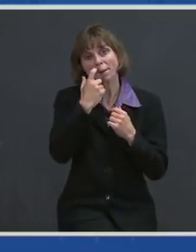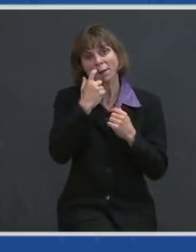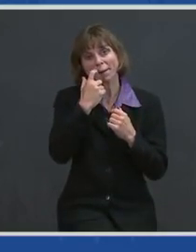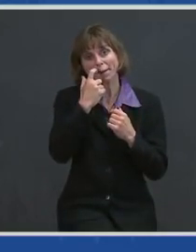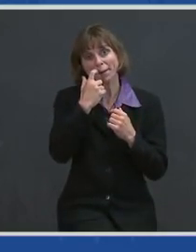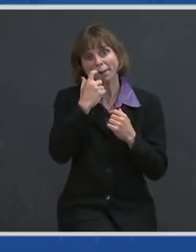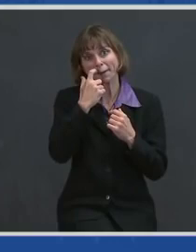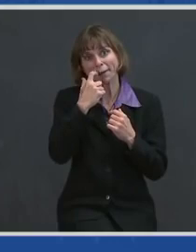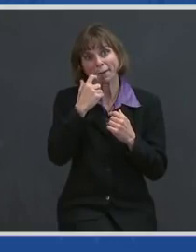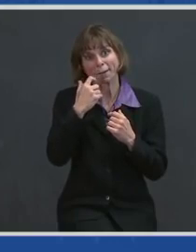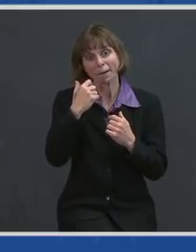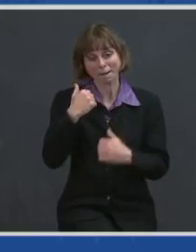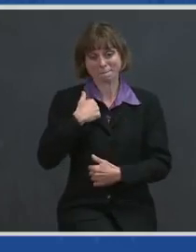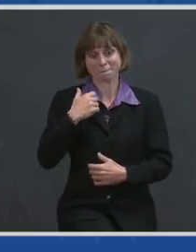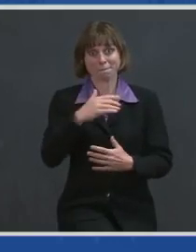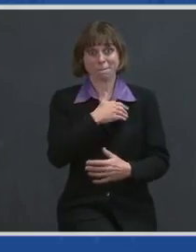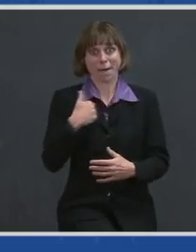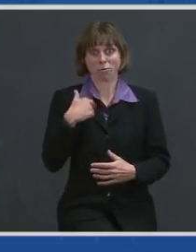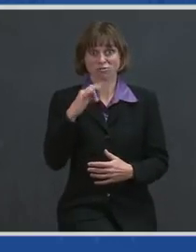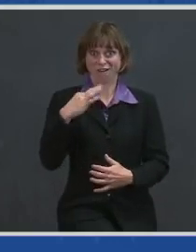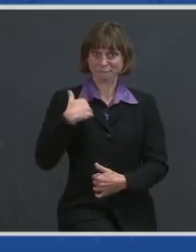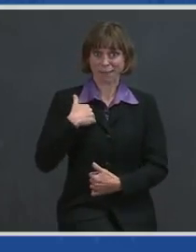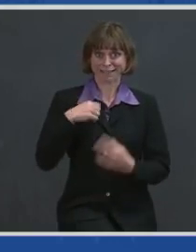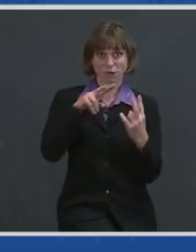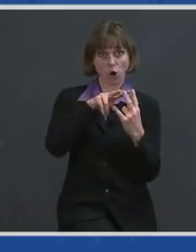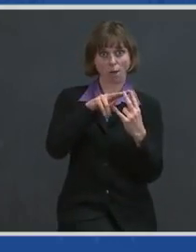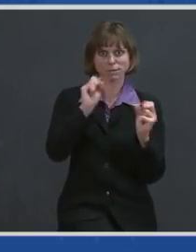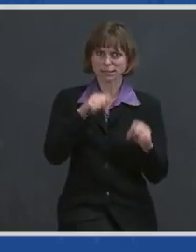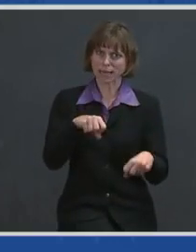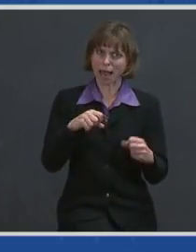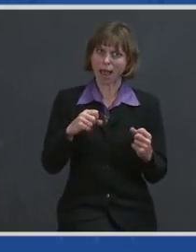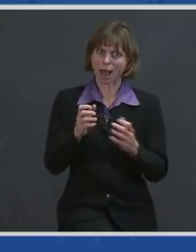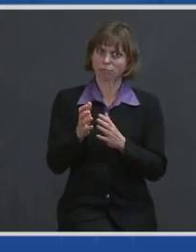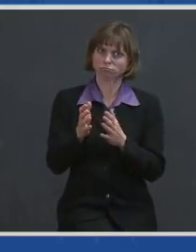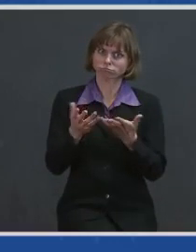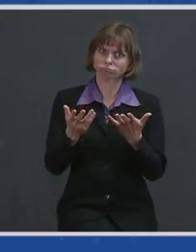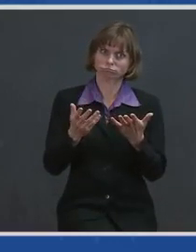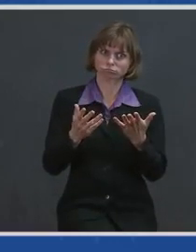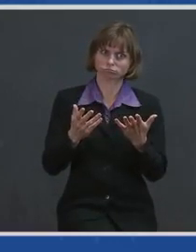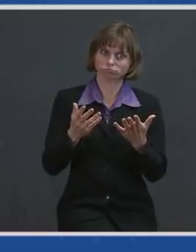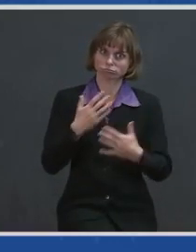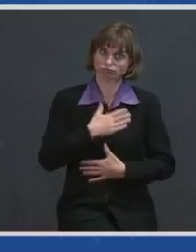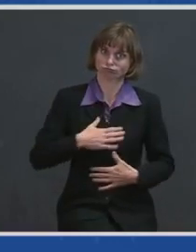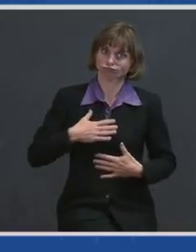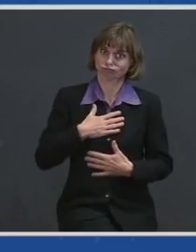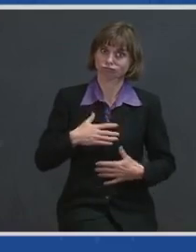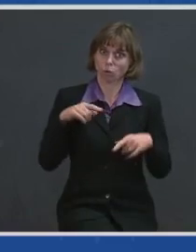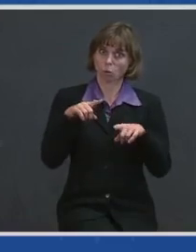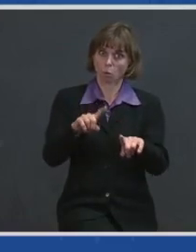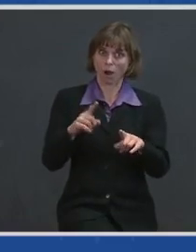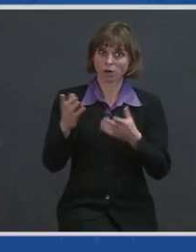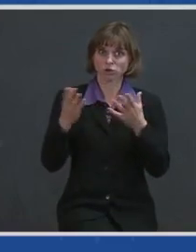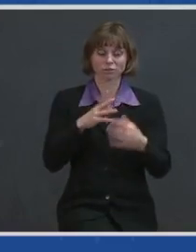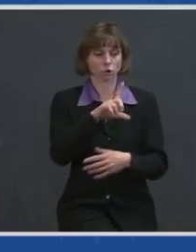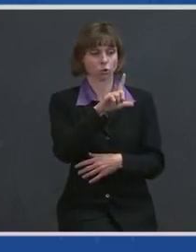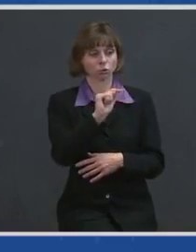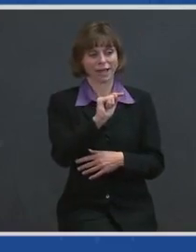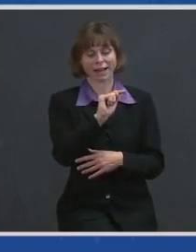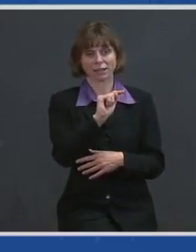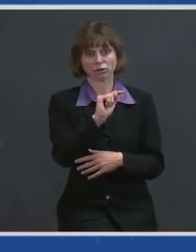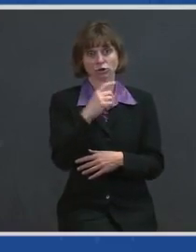couples can thrive while serving, like Lieutenant General Richardson and her husband, Lieutenant General Richardson,